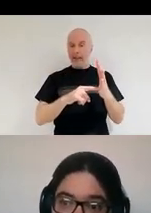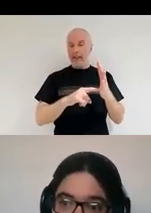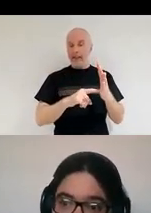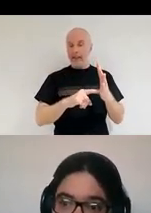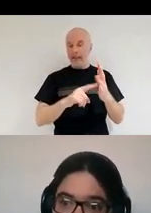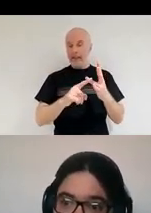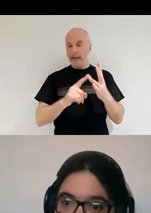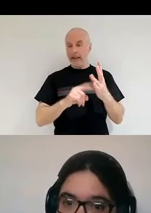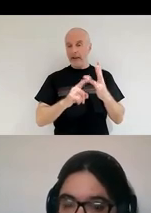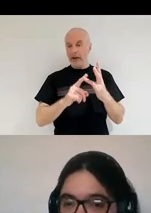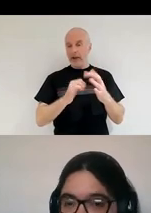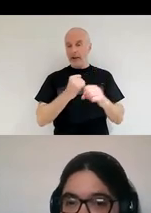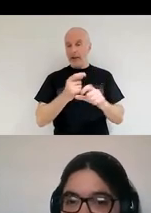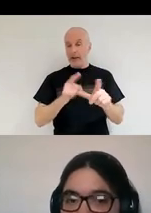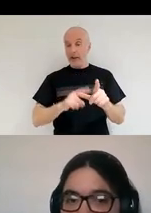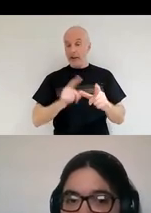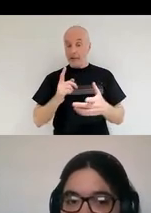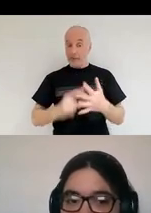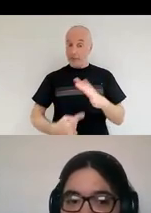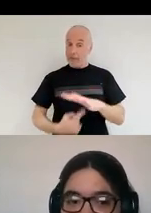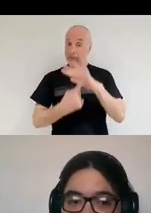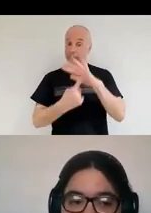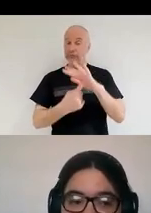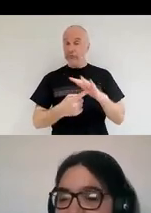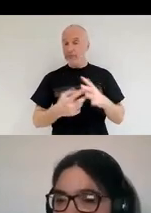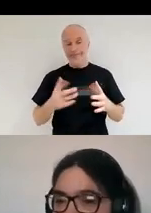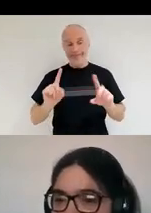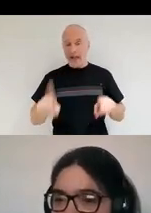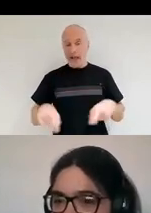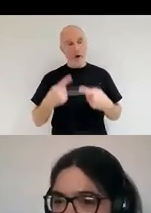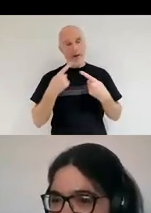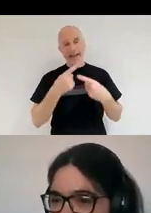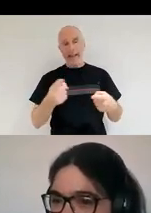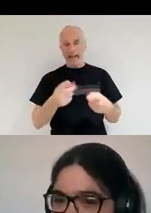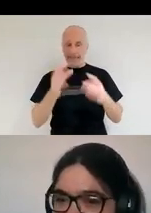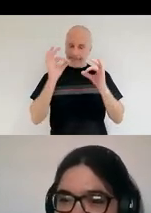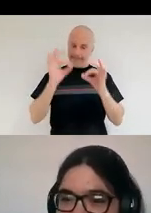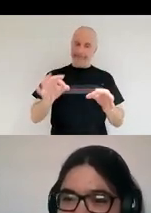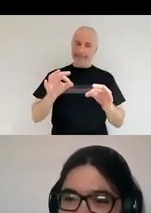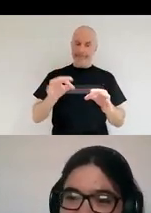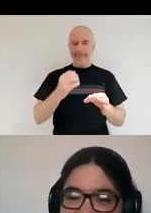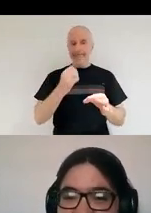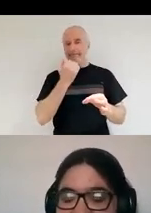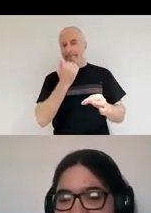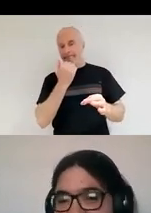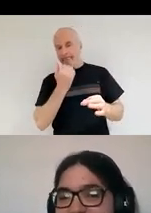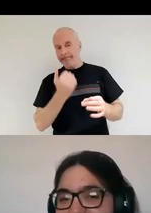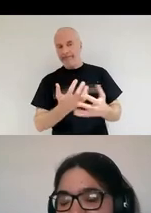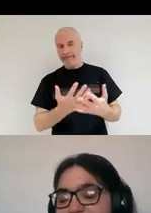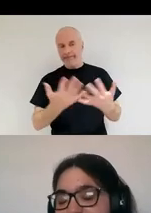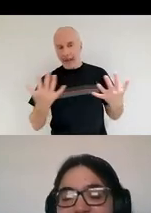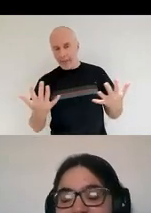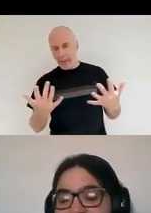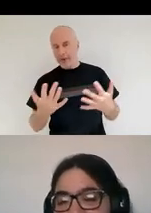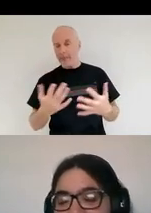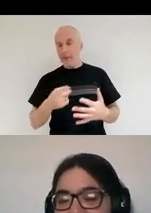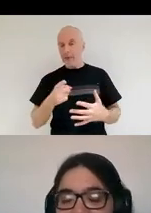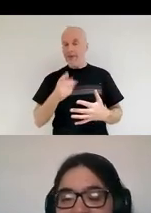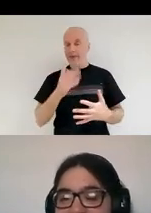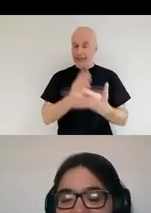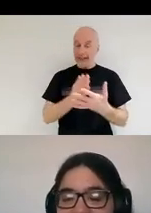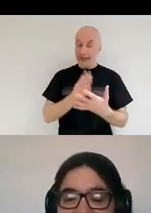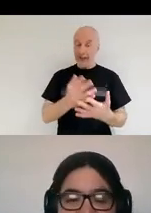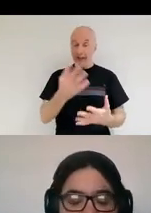have, uh, all this dust. I wouldn't be able to give you an accurate feedback because, yep, but yes, we do have